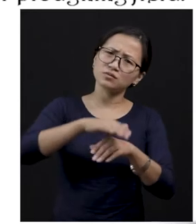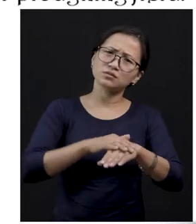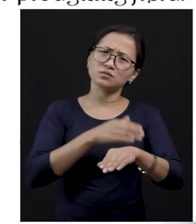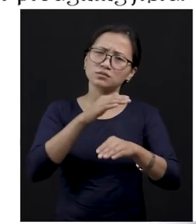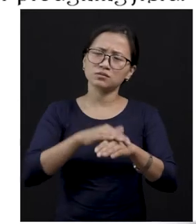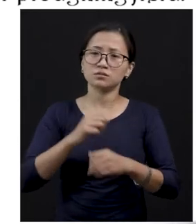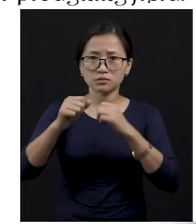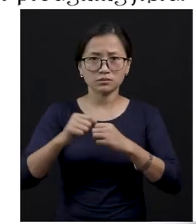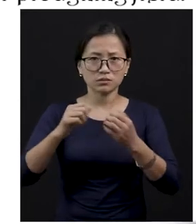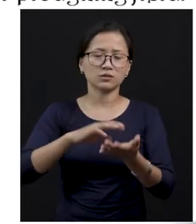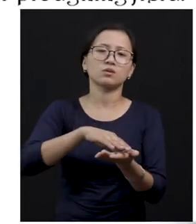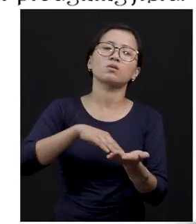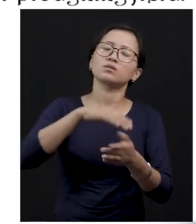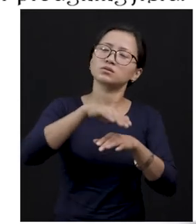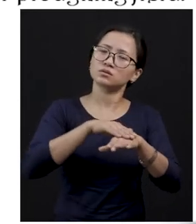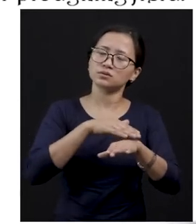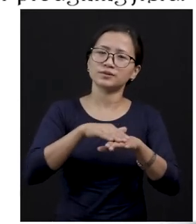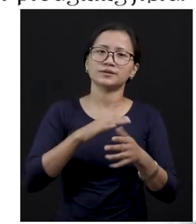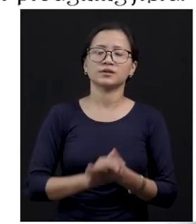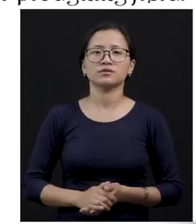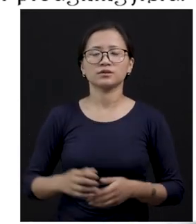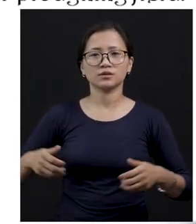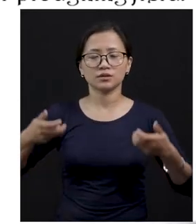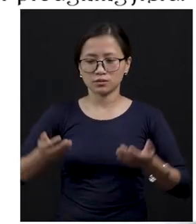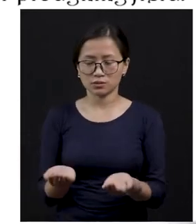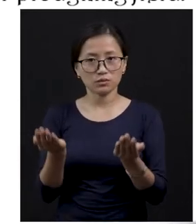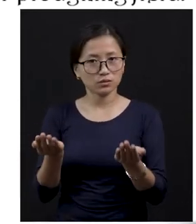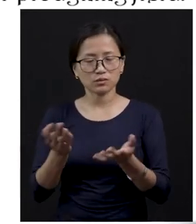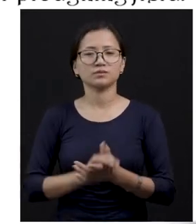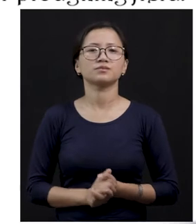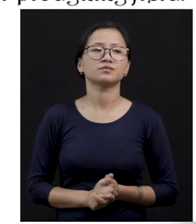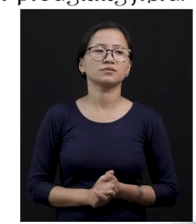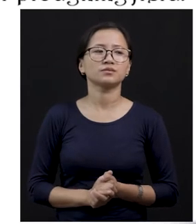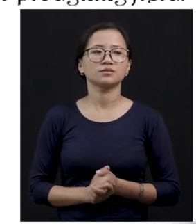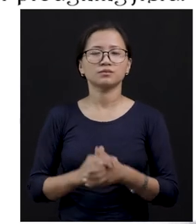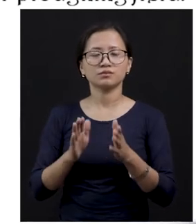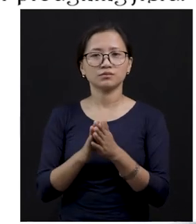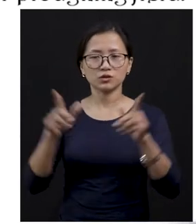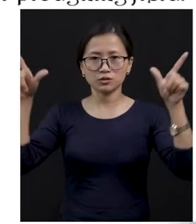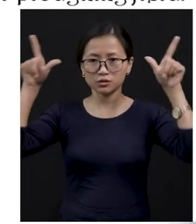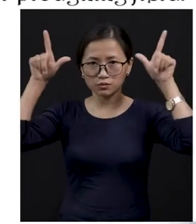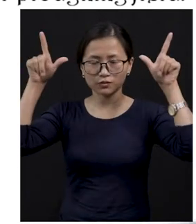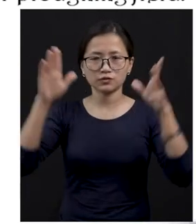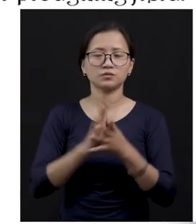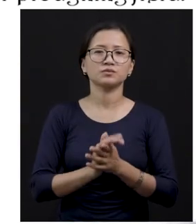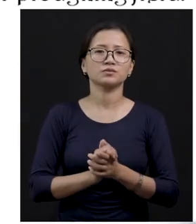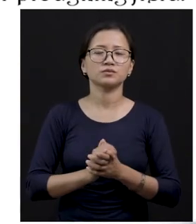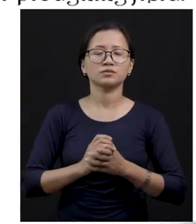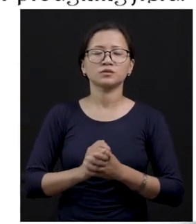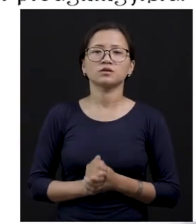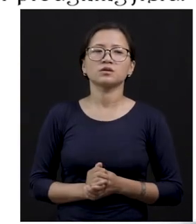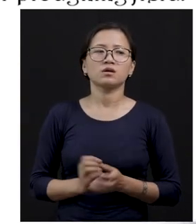heavy load. Yes? Then here you have an oxen or a buffalo. A buffalo carrying